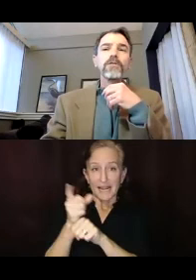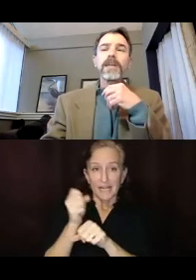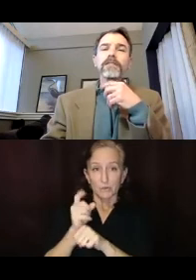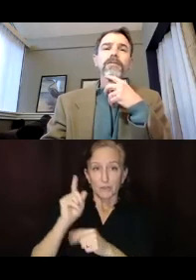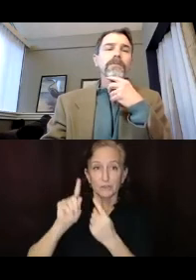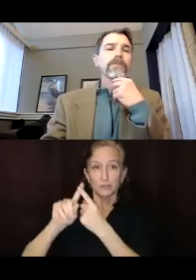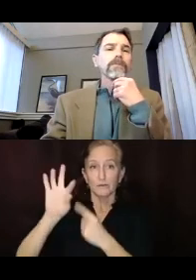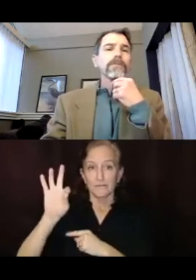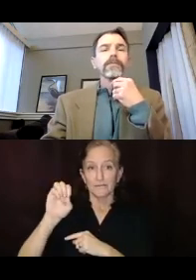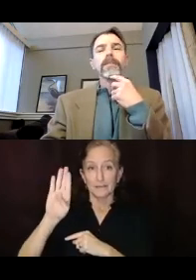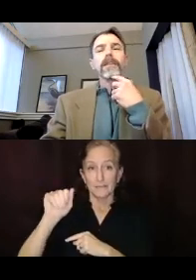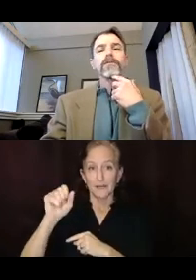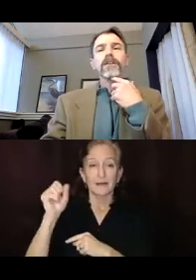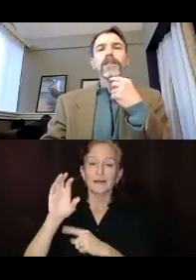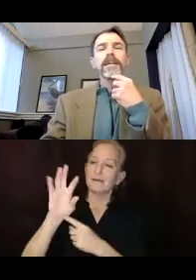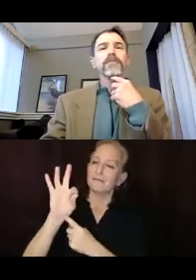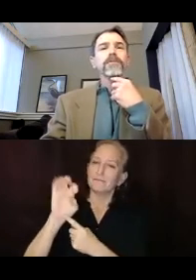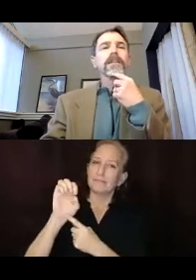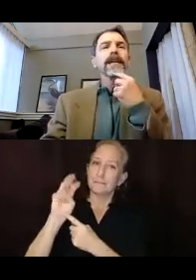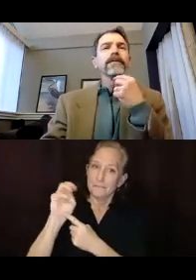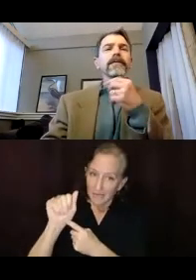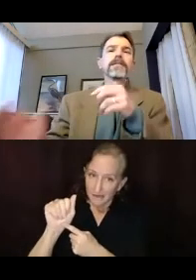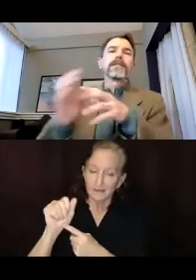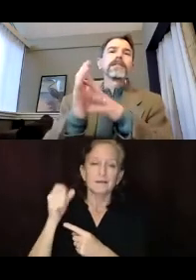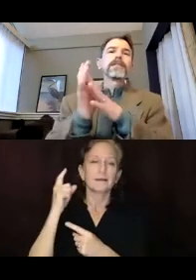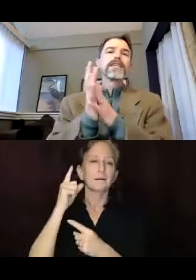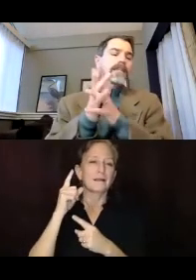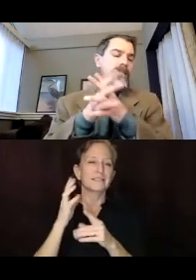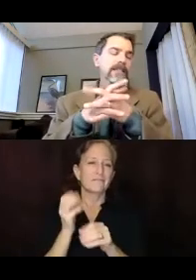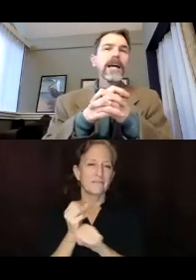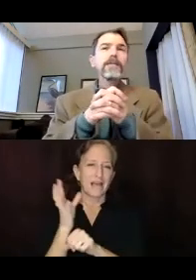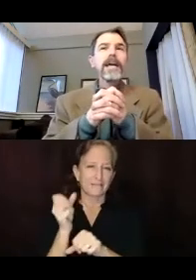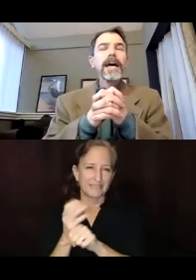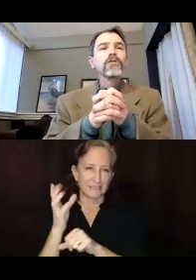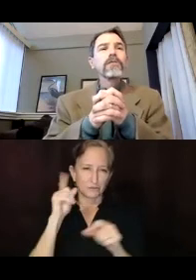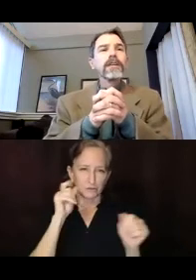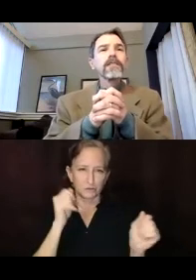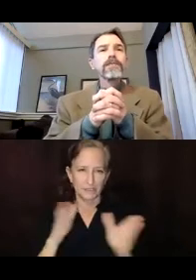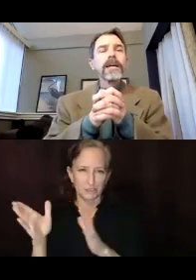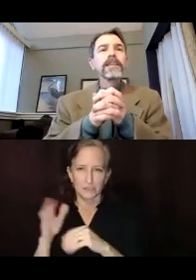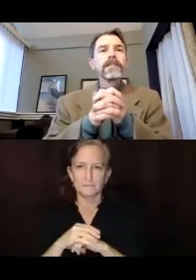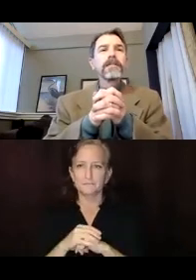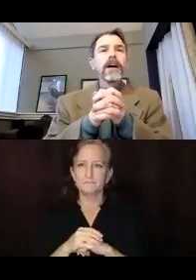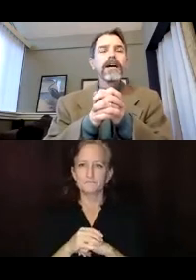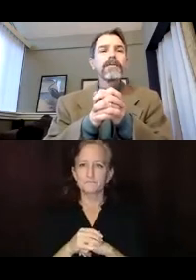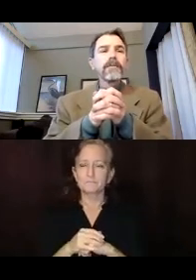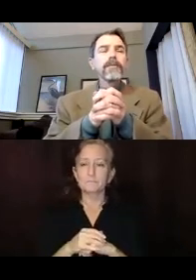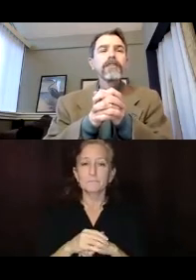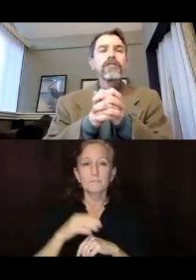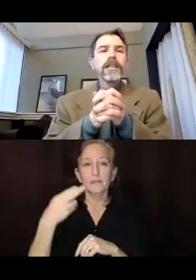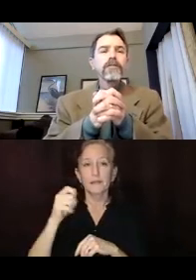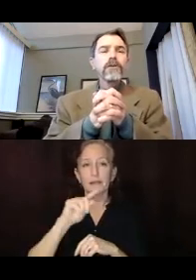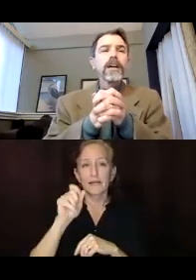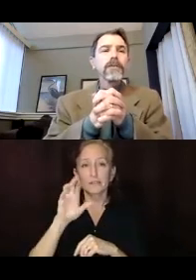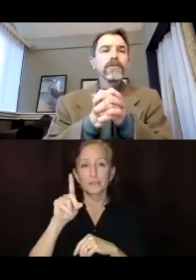five-year cycle. If we can go to the next slide. Digging into the climate hazards resilience plan, um, I